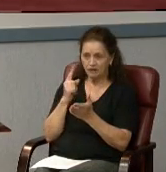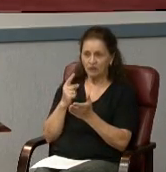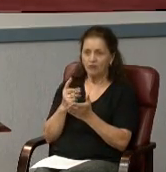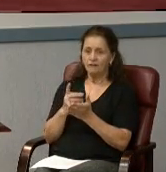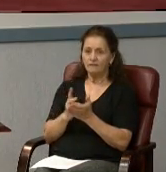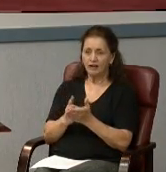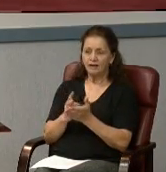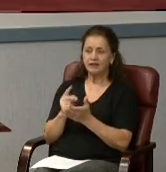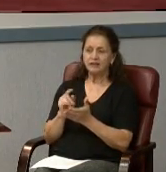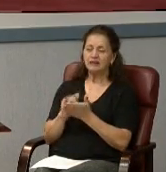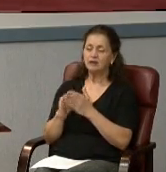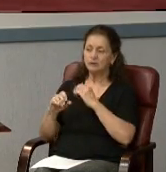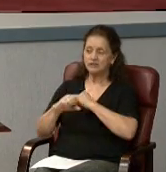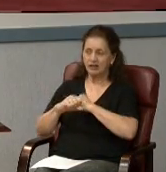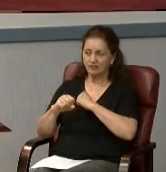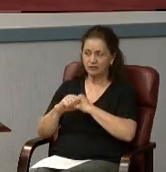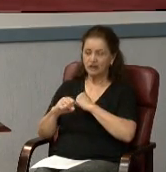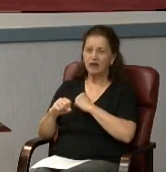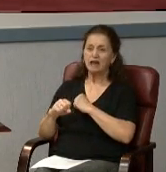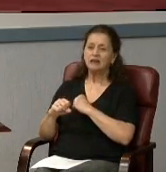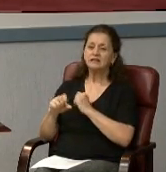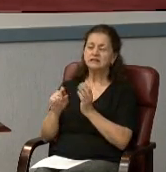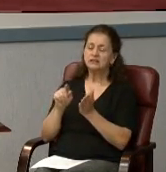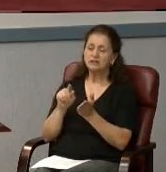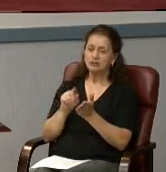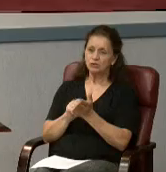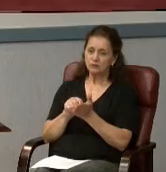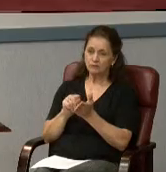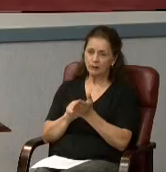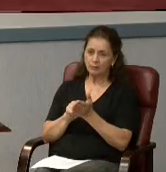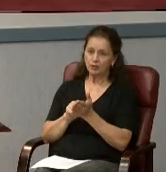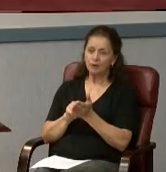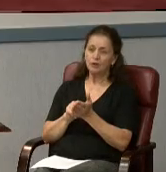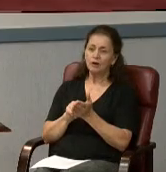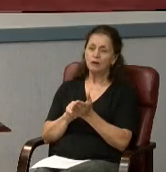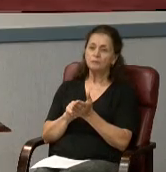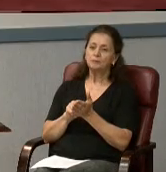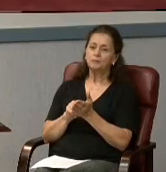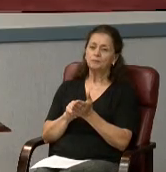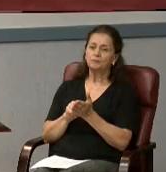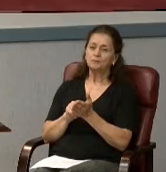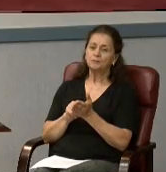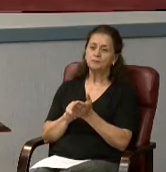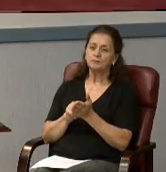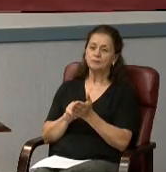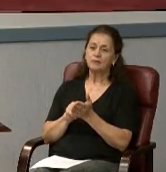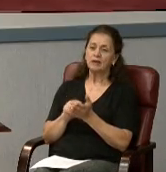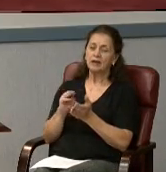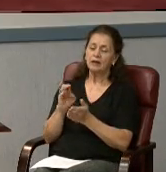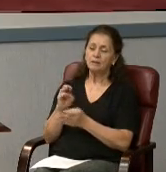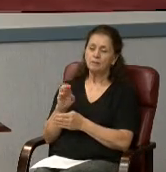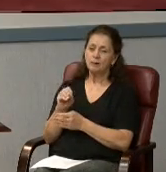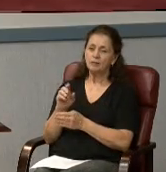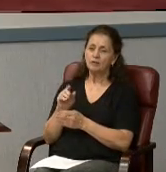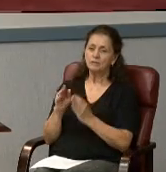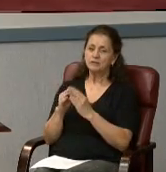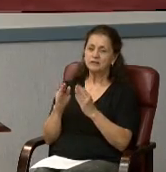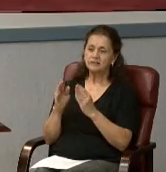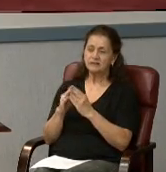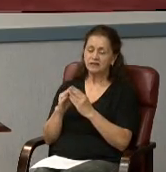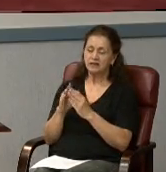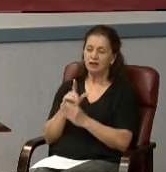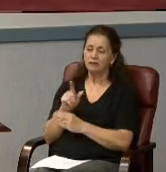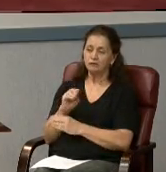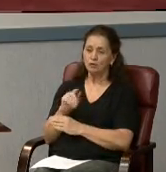advertised in the May 31 and June 7 editions of the Prince George's Sentinel. A memorandum of the City of Laurel Planning Commission